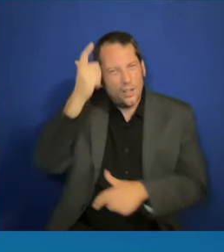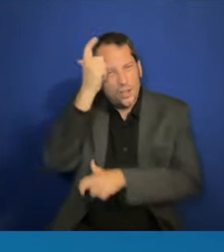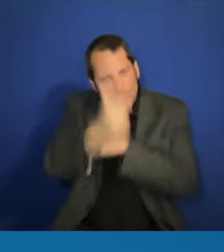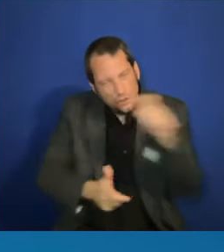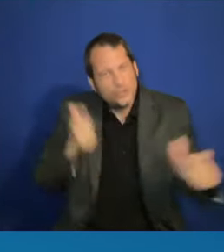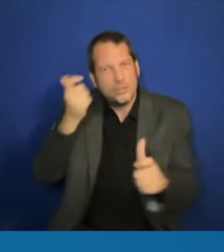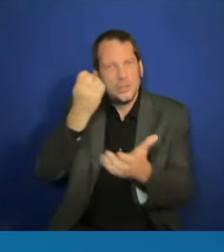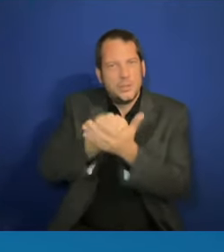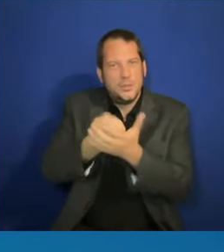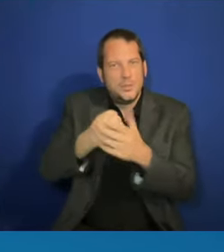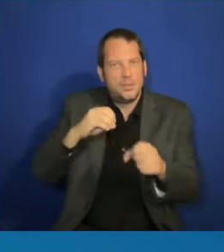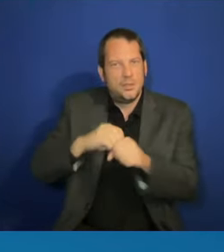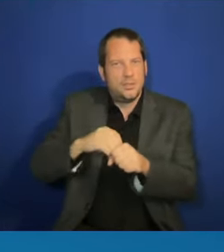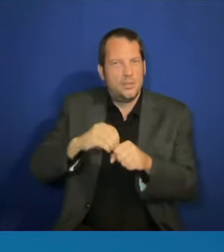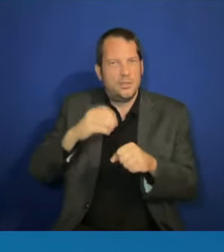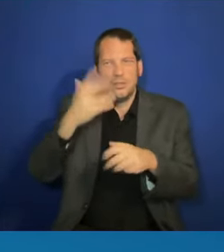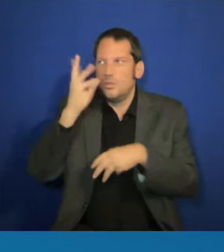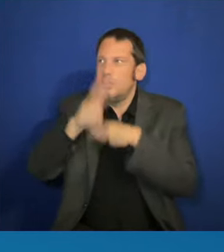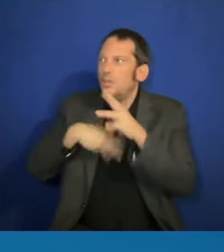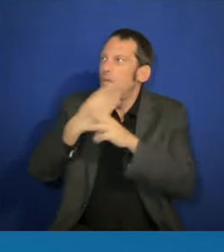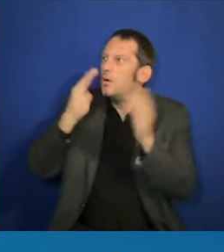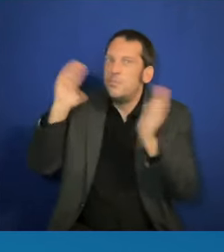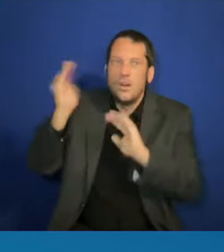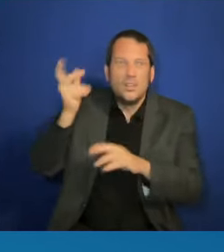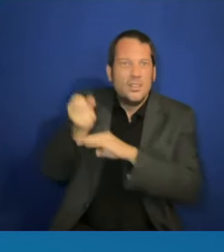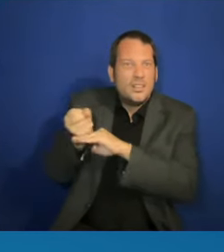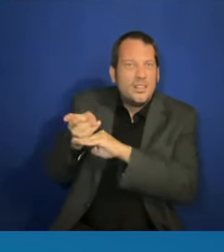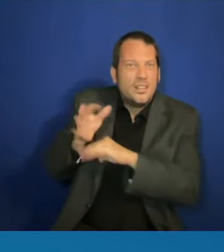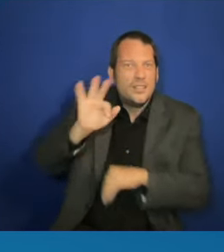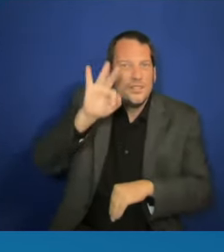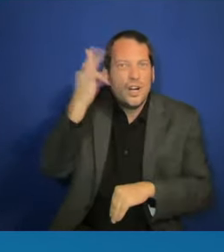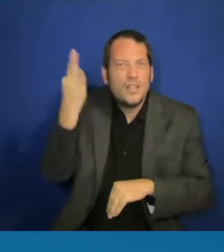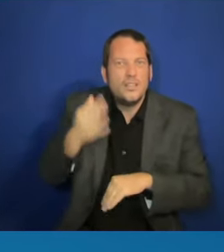Britain, bigger than Italy, bigger than Brazil,